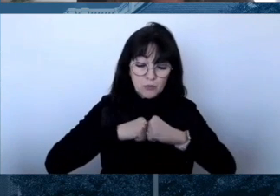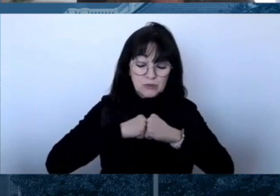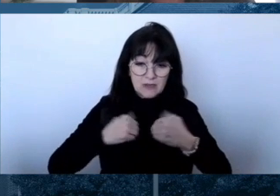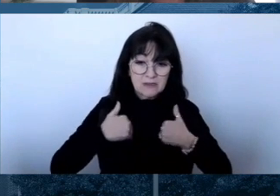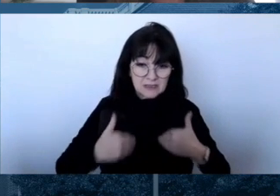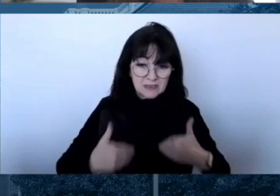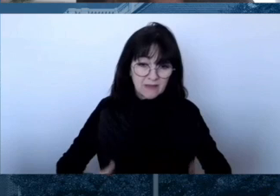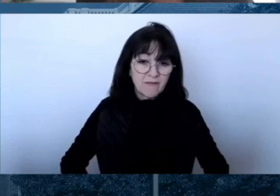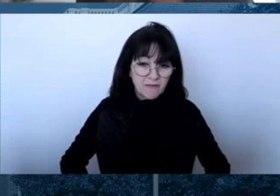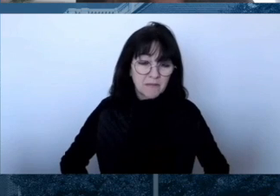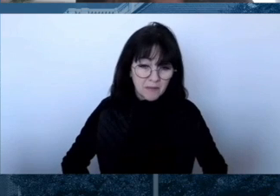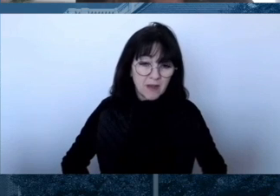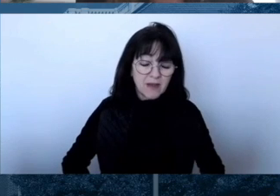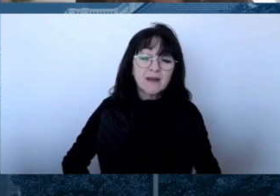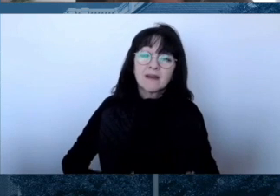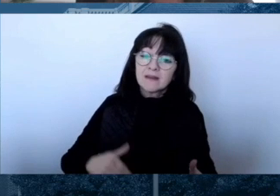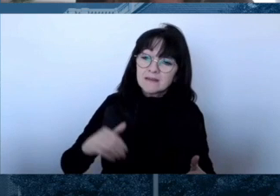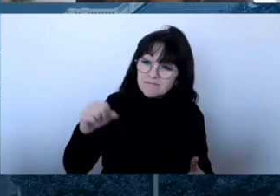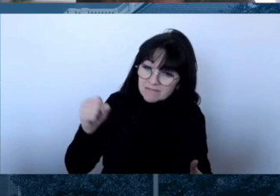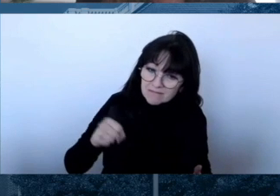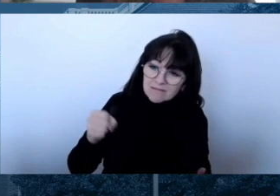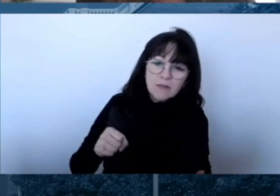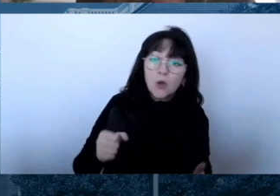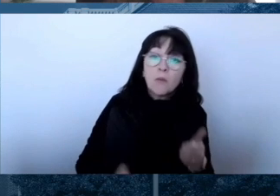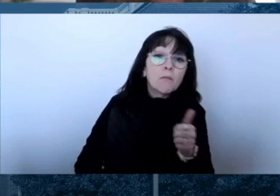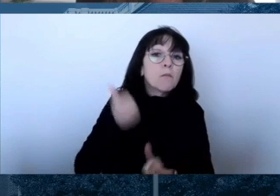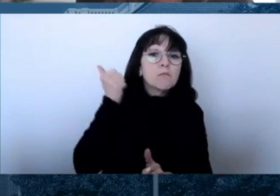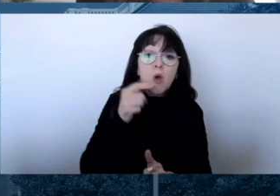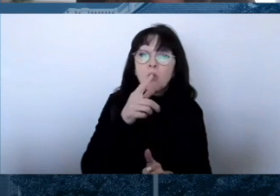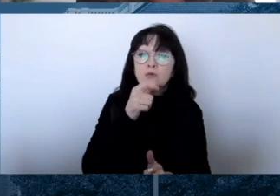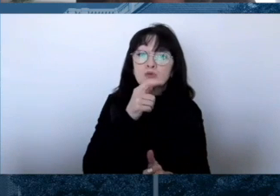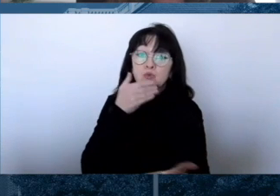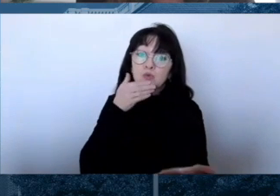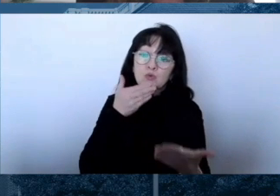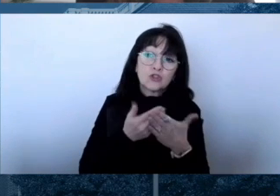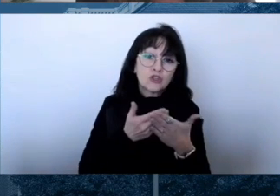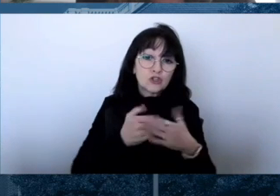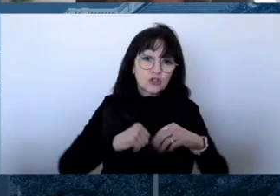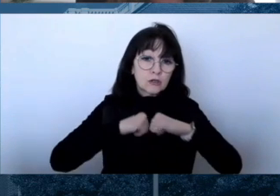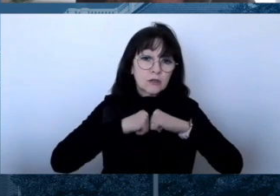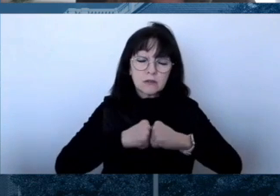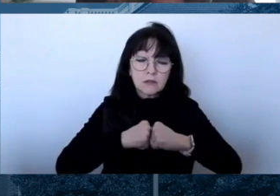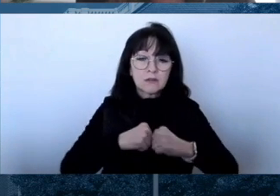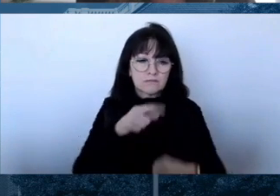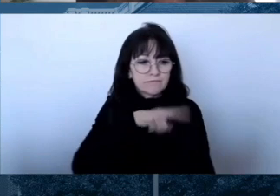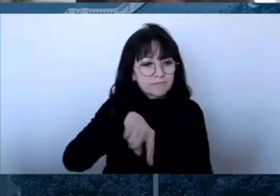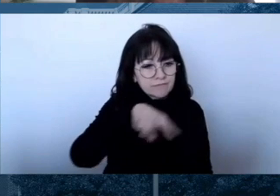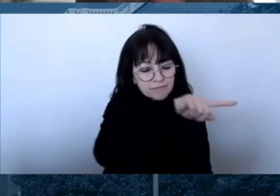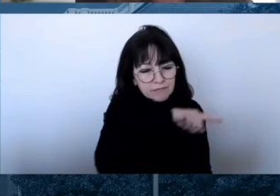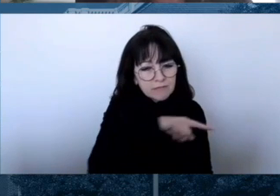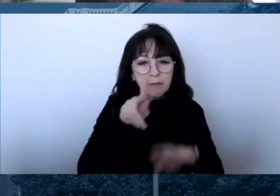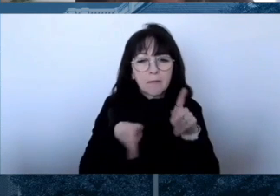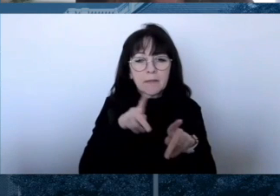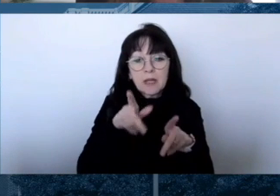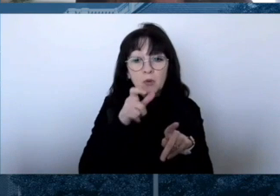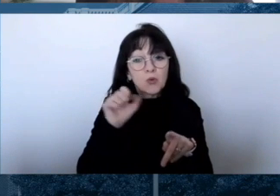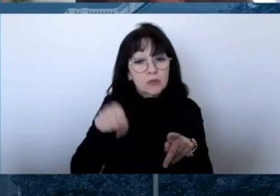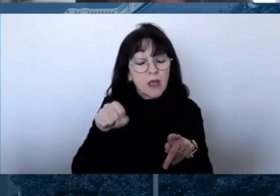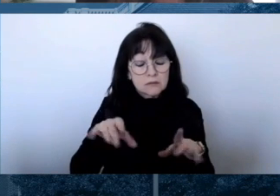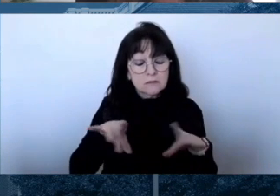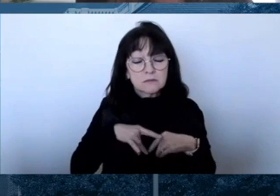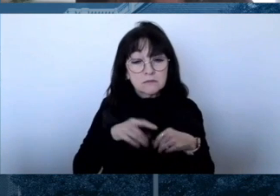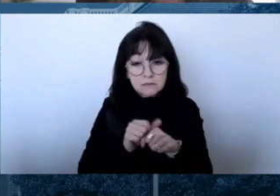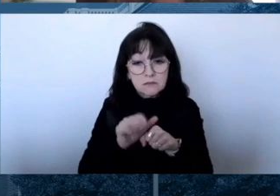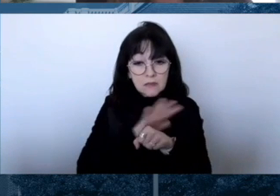protection was found among people who were vaccinated after a previous infection. And this study was conducted